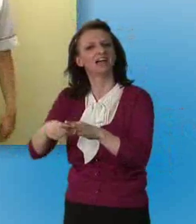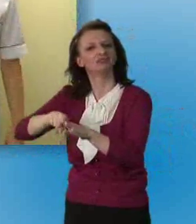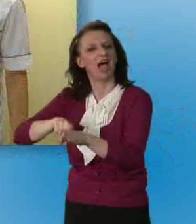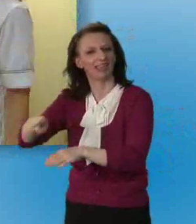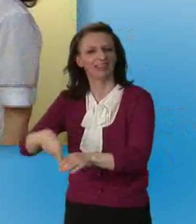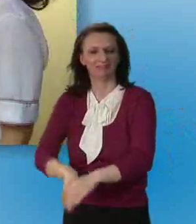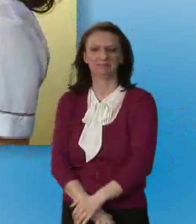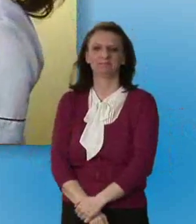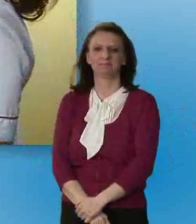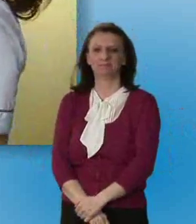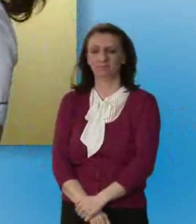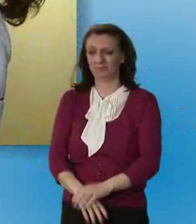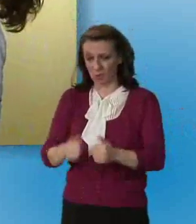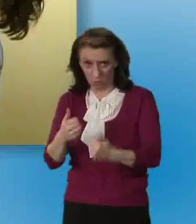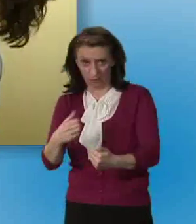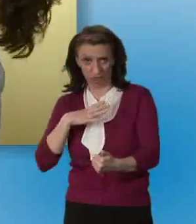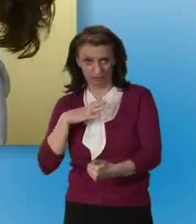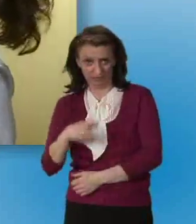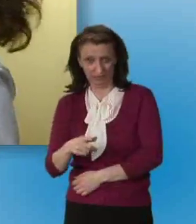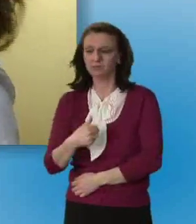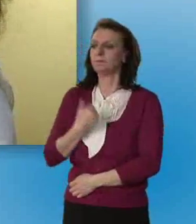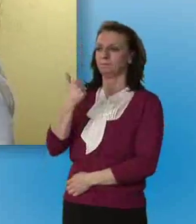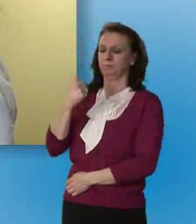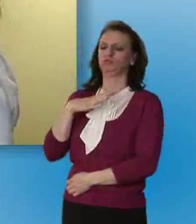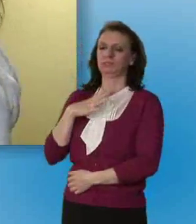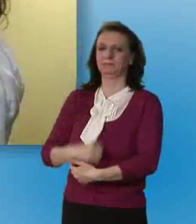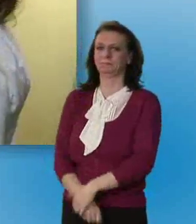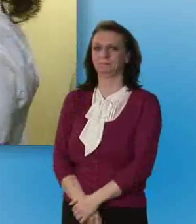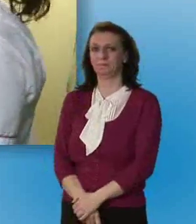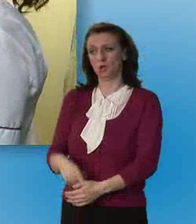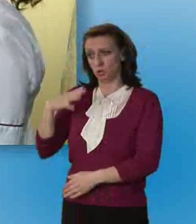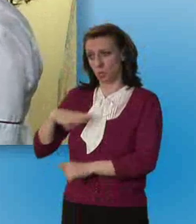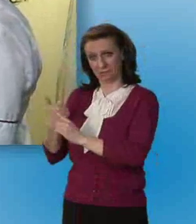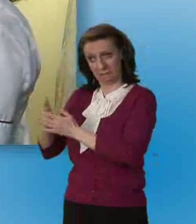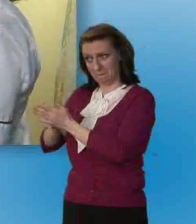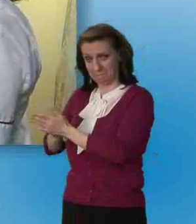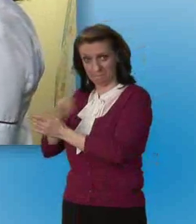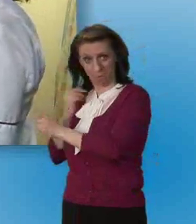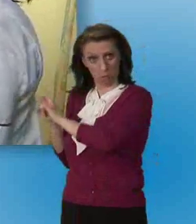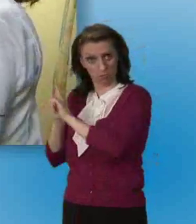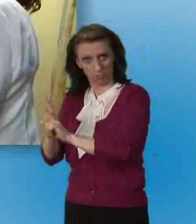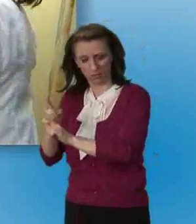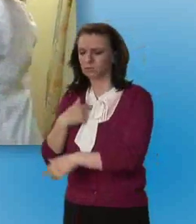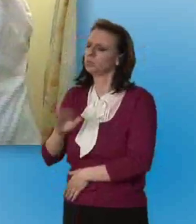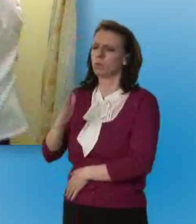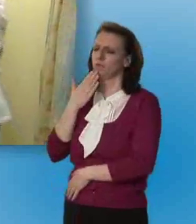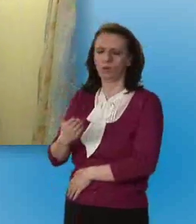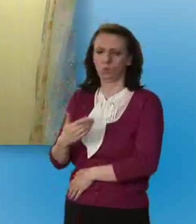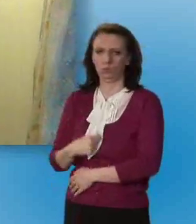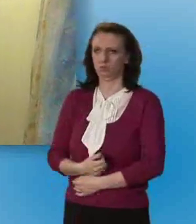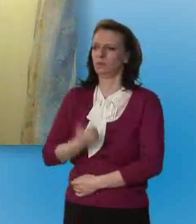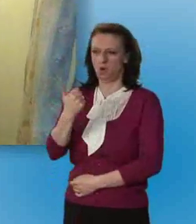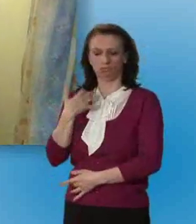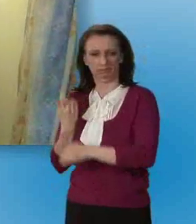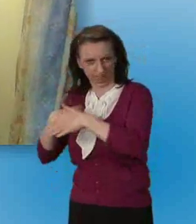Okay Sandra are you ready? Ready. Right now would you like him to come through with you? No thank you. Okay do you want to follow me through?